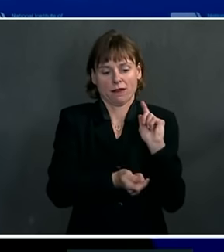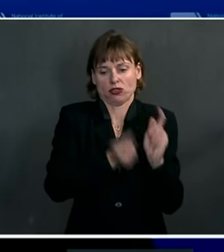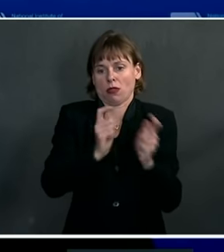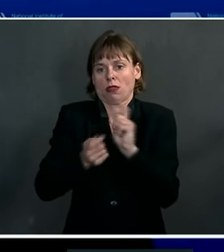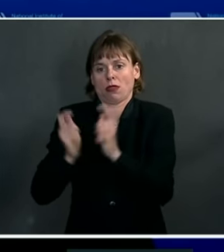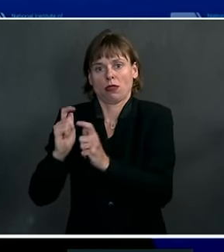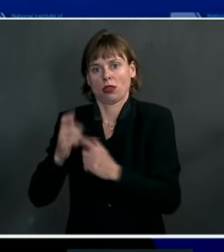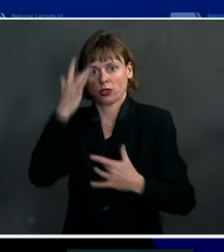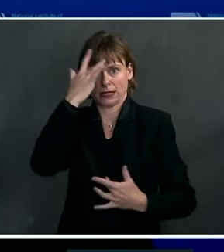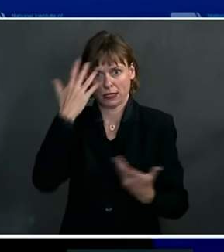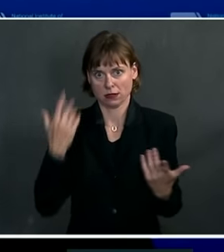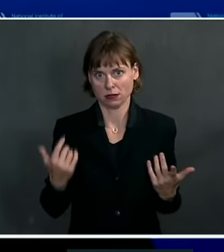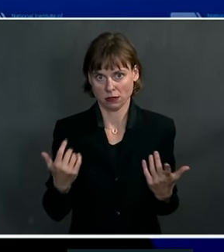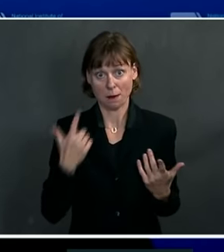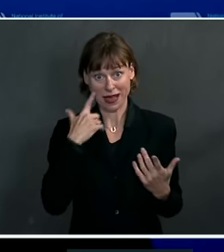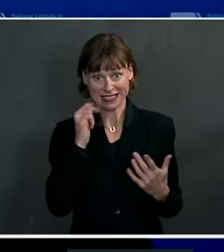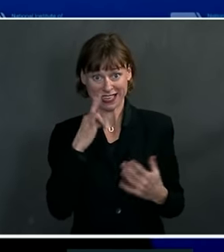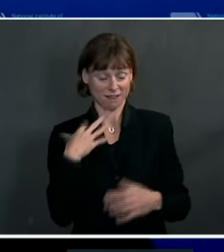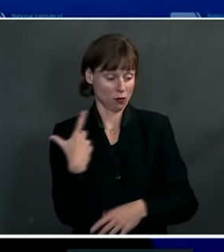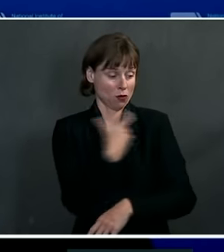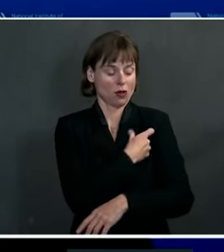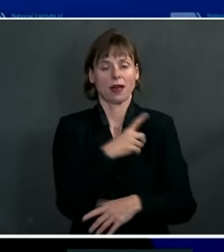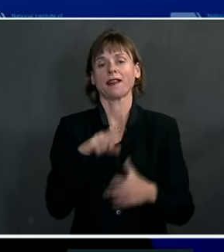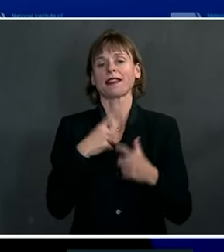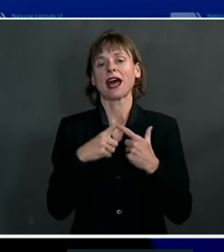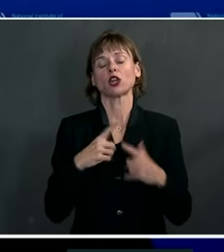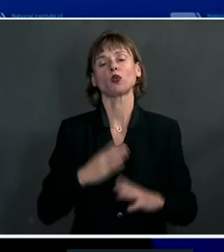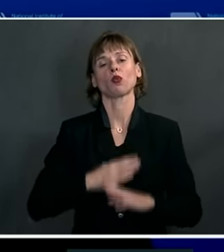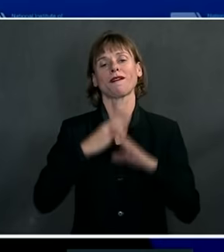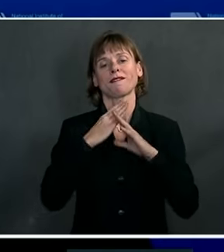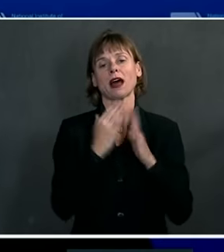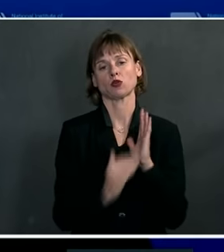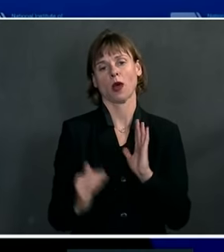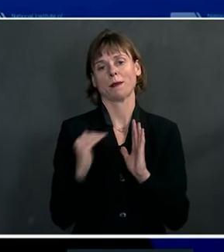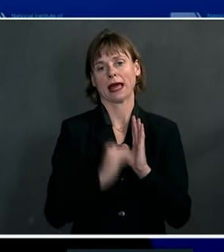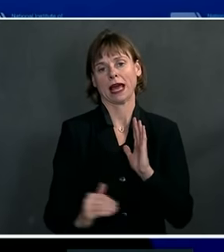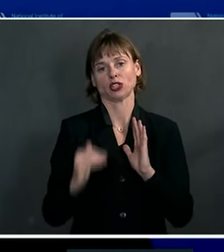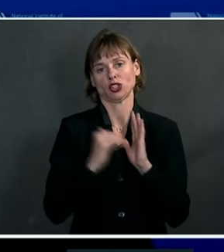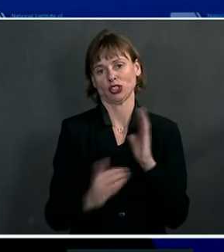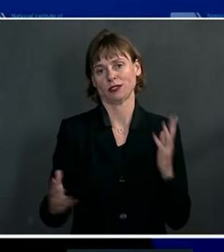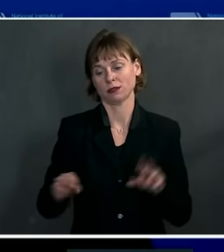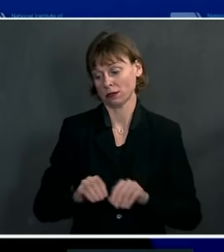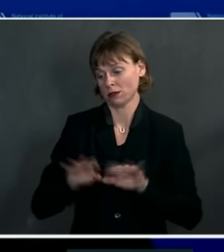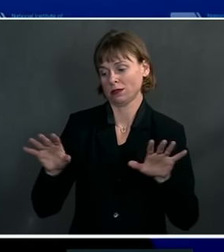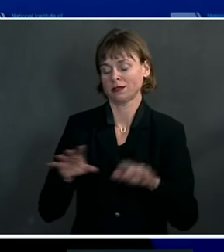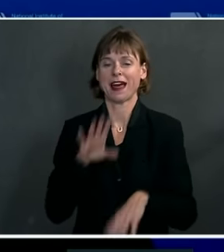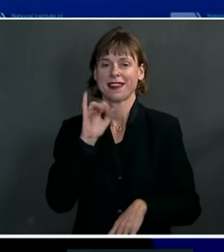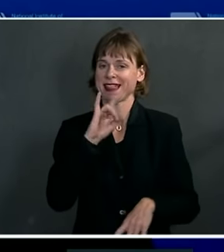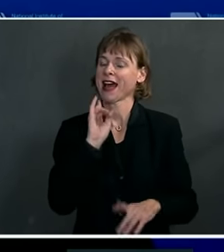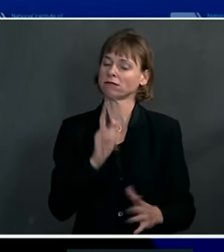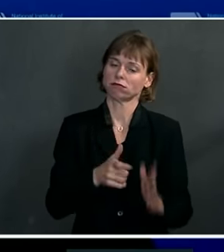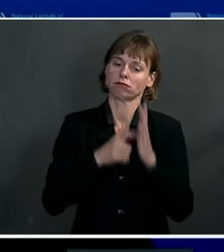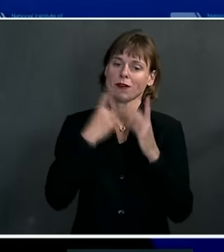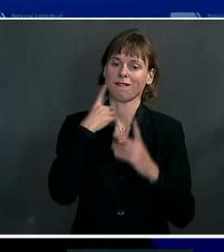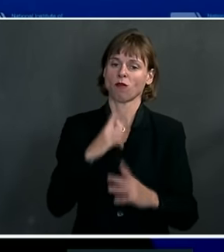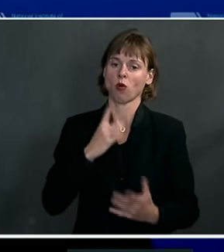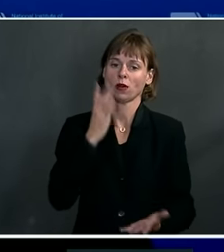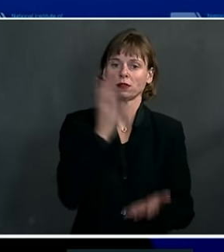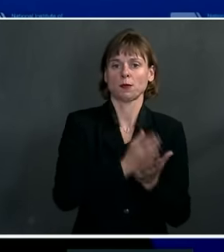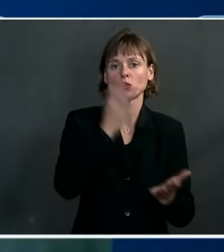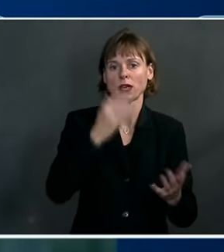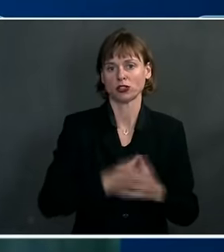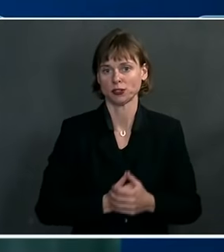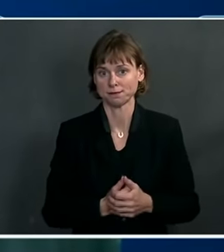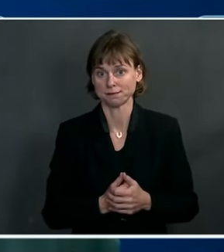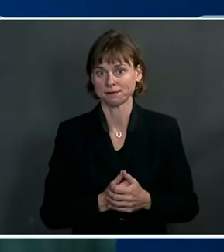when you do that, you prevent replication, and replication is essential for a mutation. So over to you, Dr. Walensky.